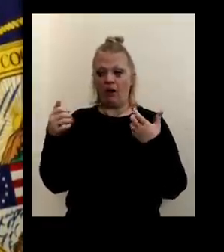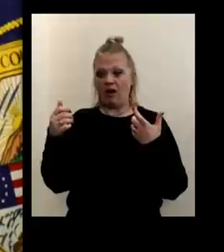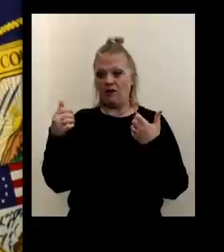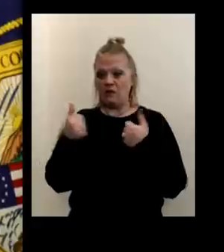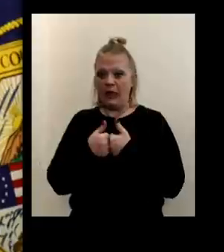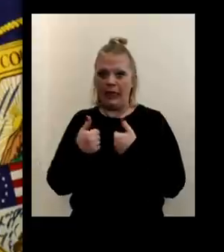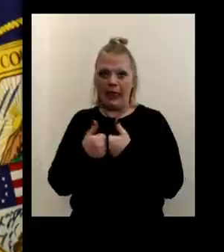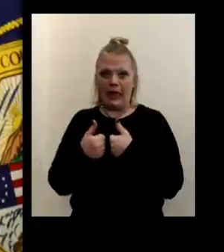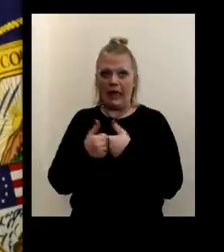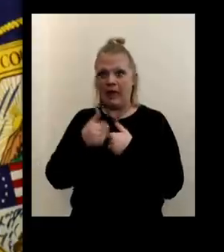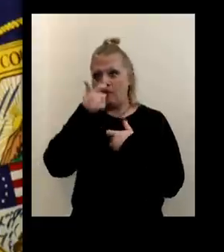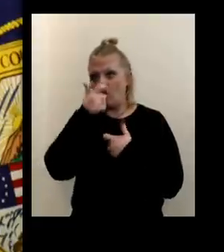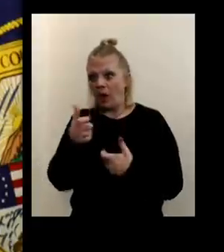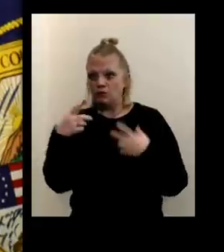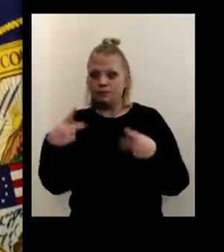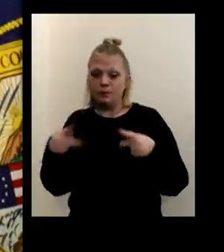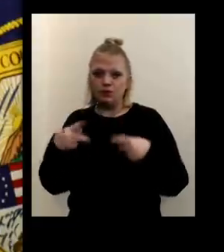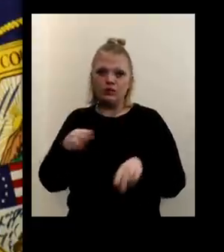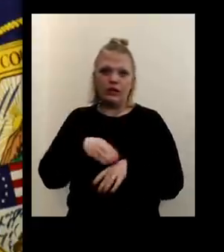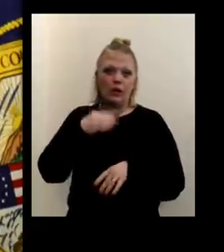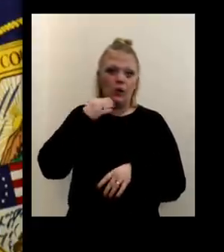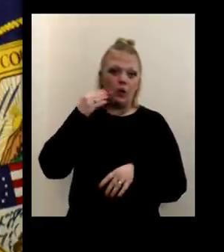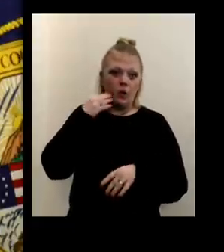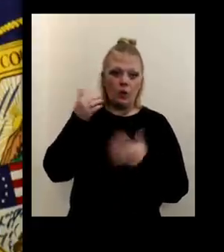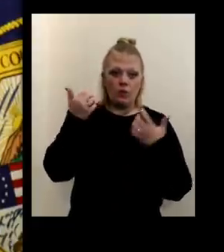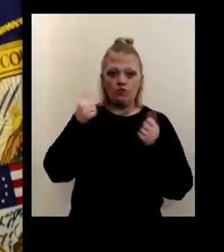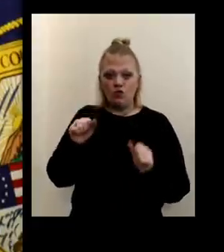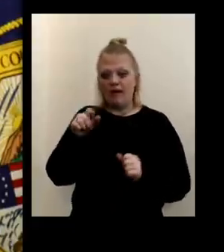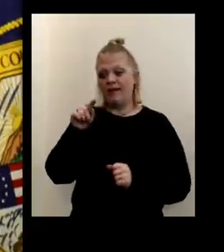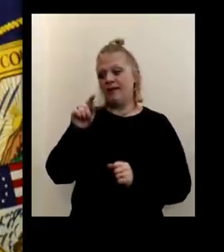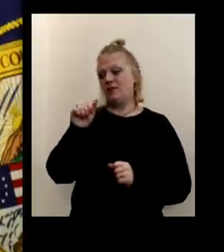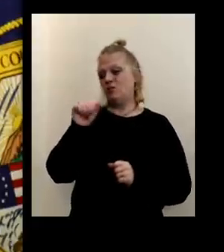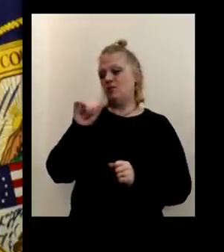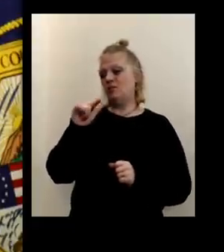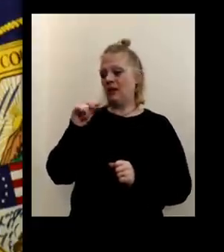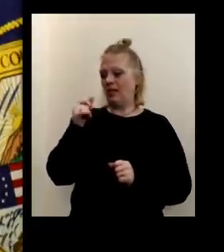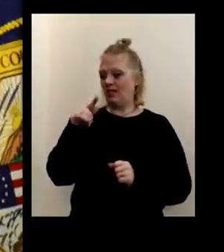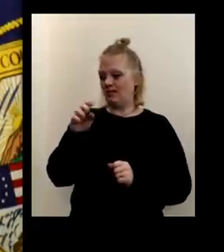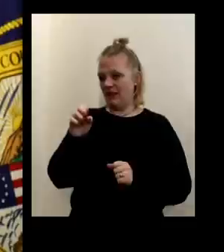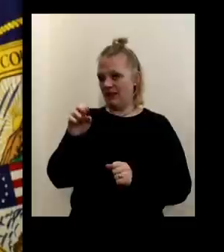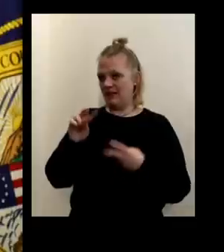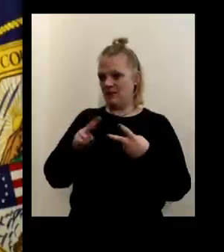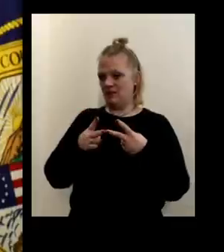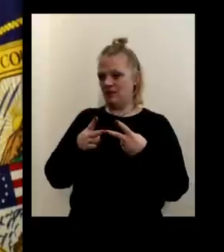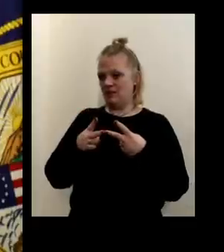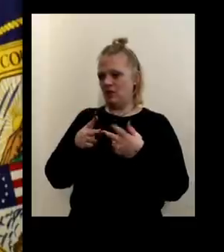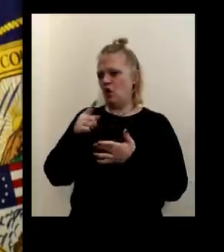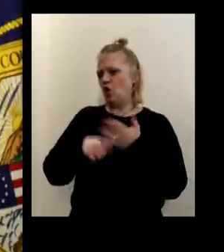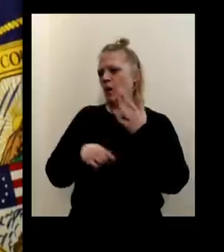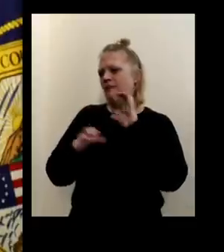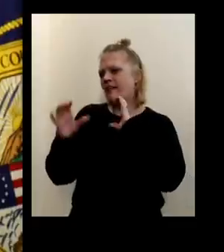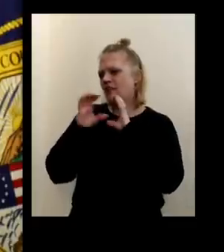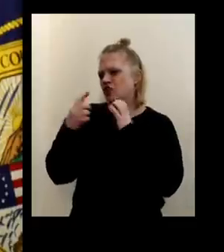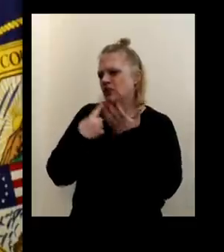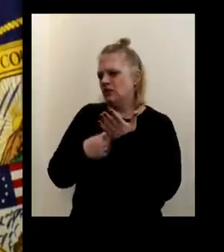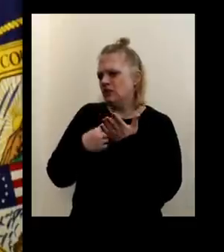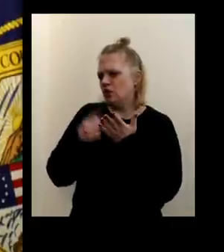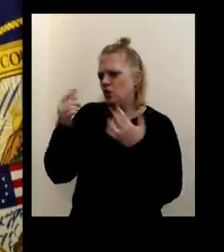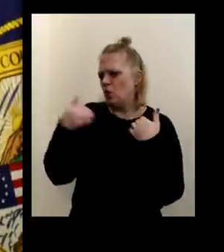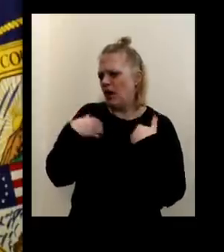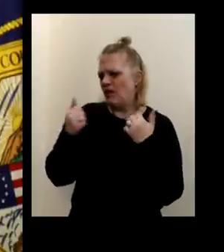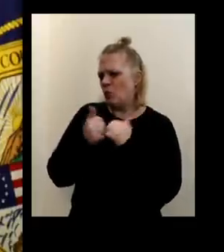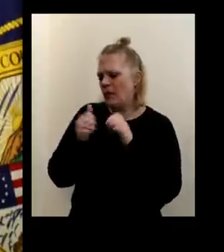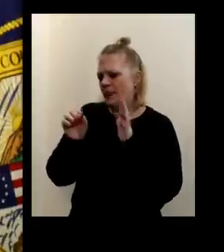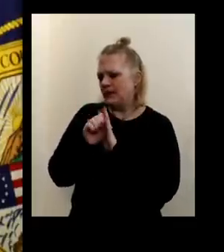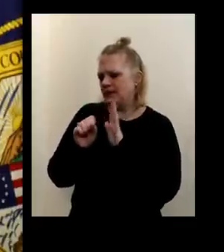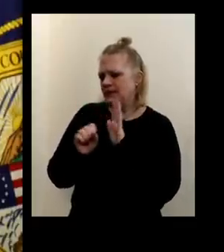parties, you know, at their homes and trying to tailgate? And then secondly, what conversations have you been having with the